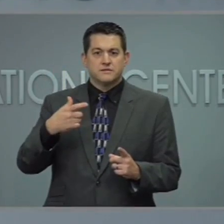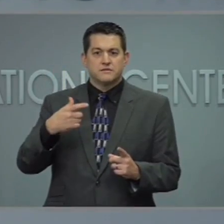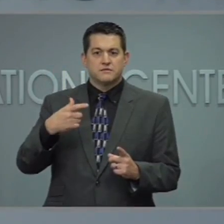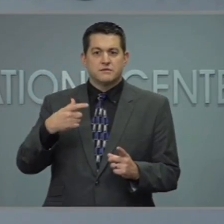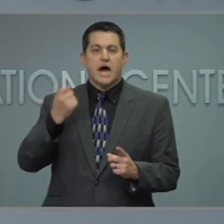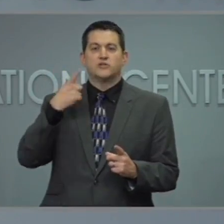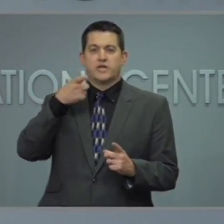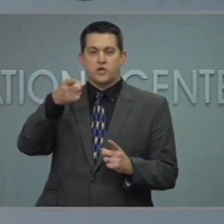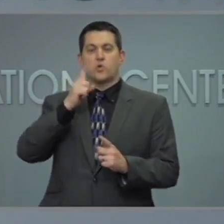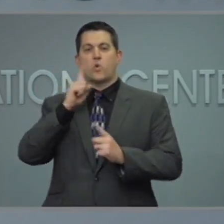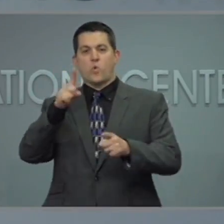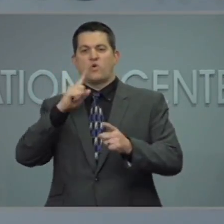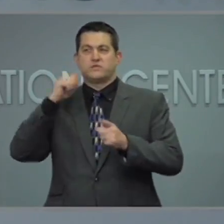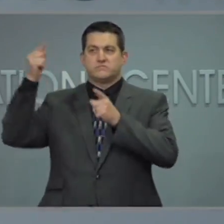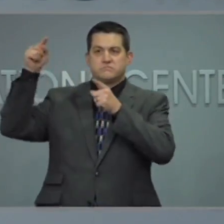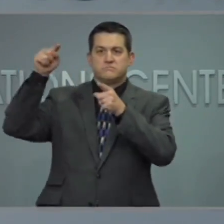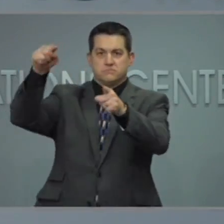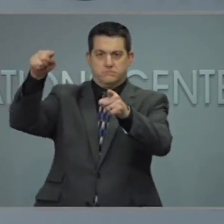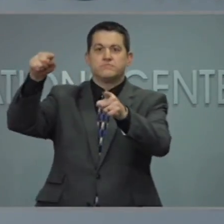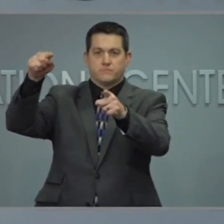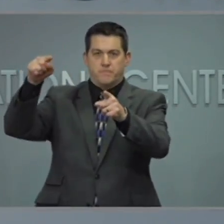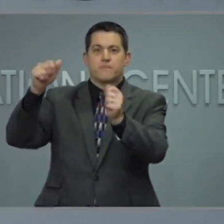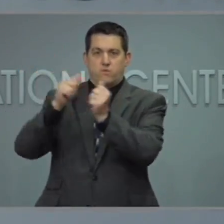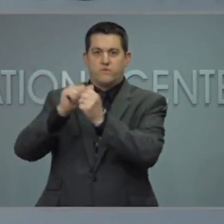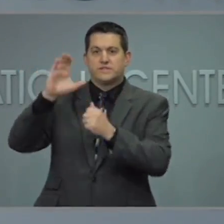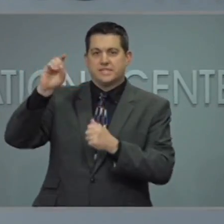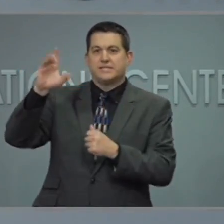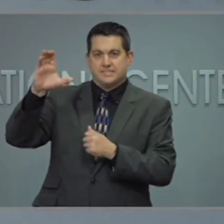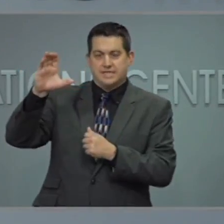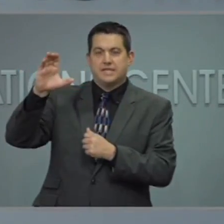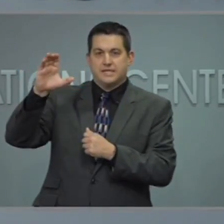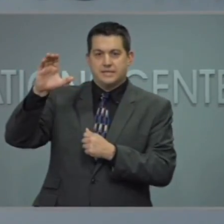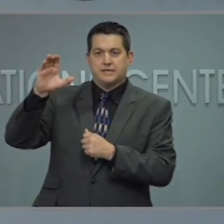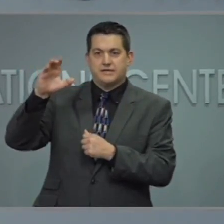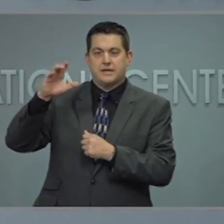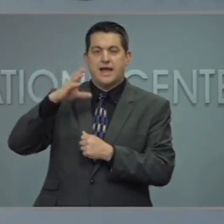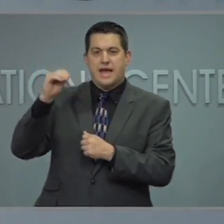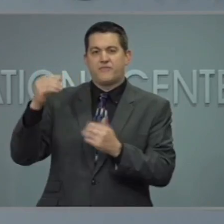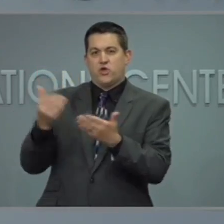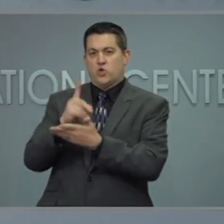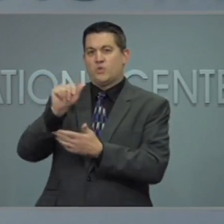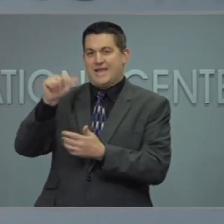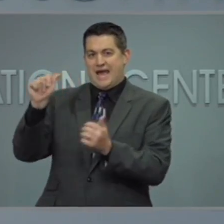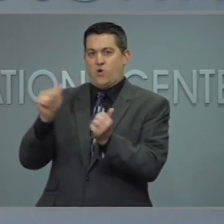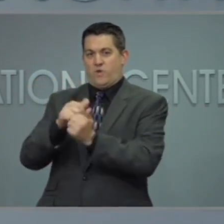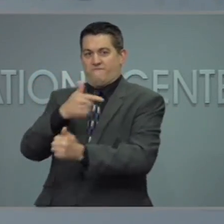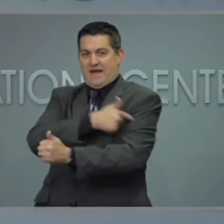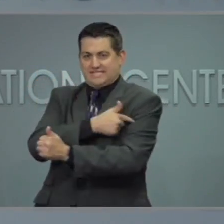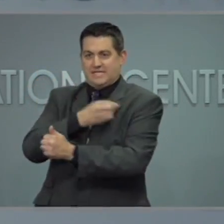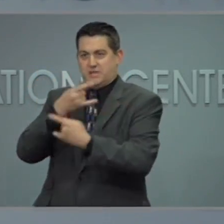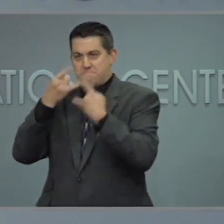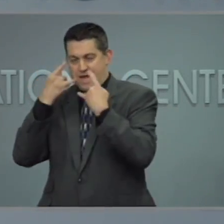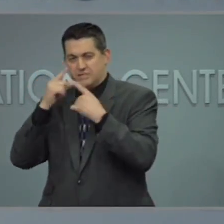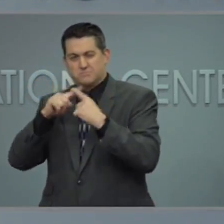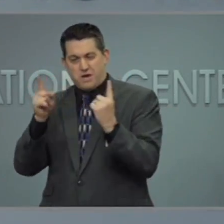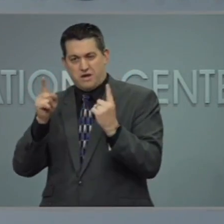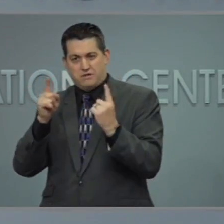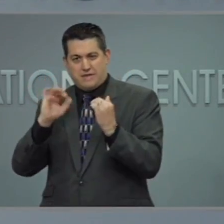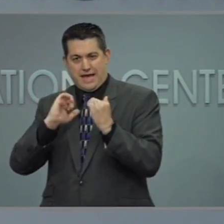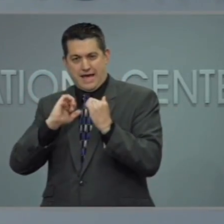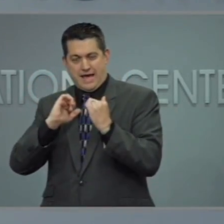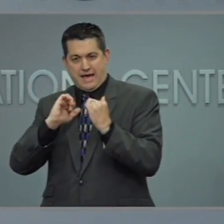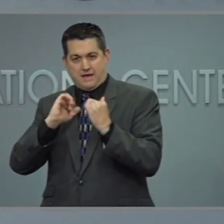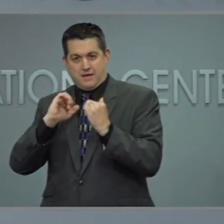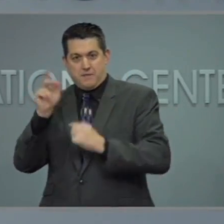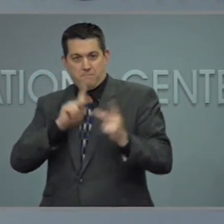the CDC guidance and the newer data that came out about vaccinations and mask wearing, but how do you prevent